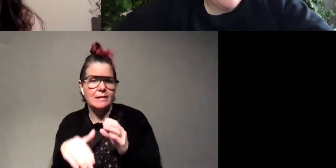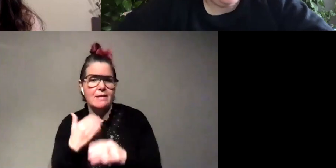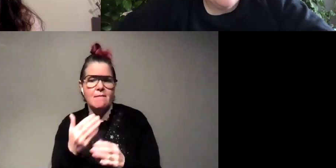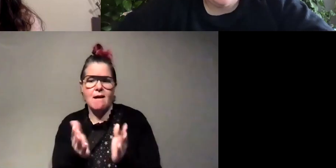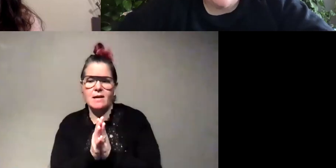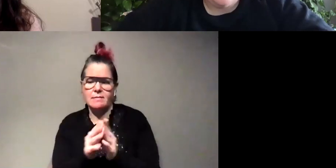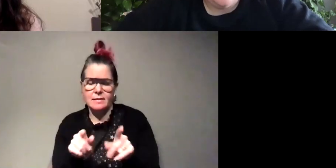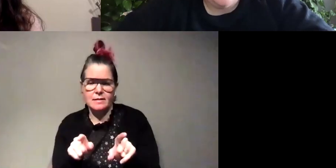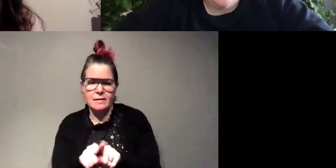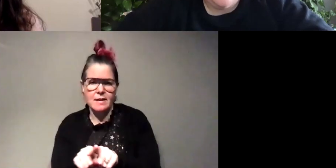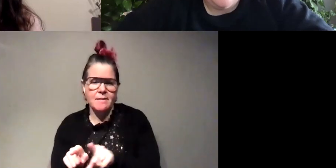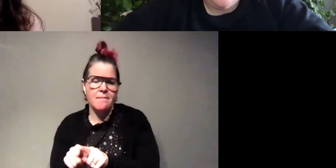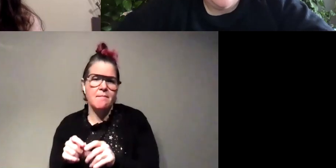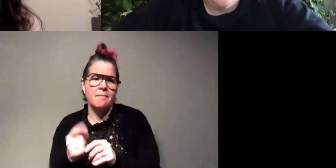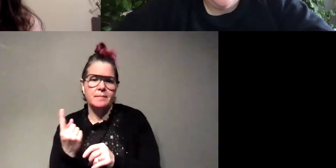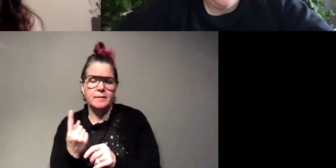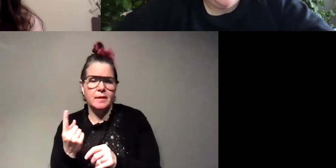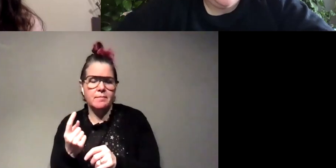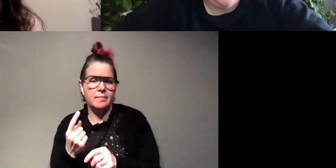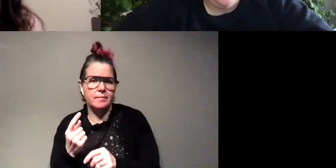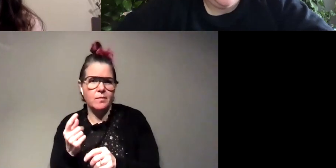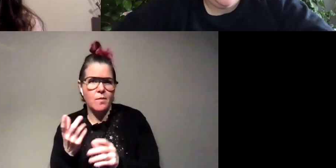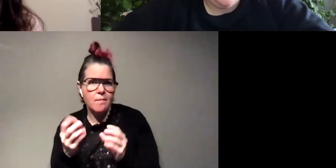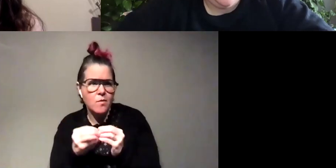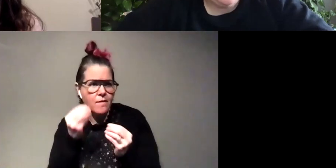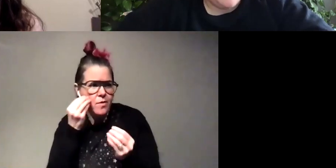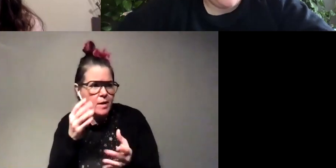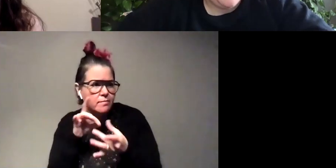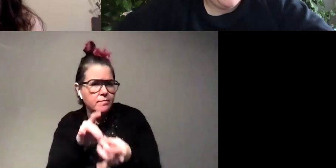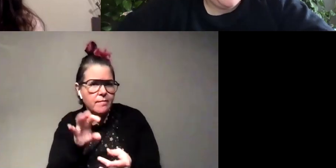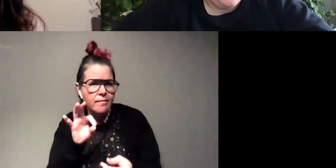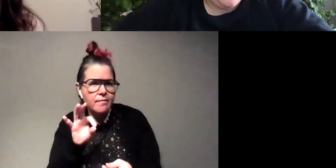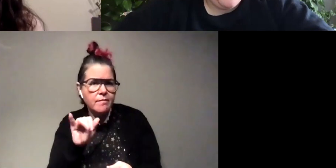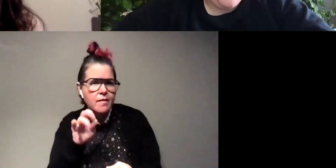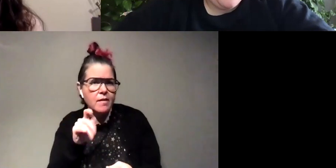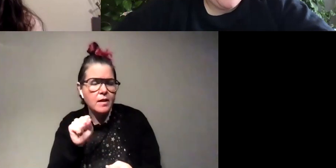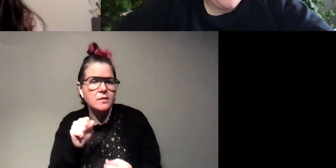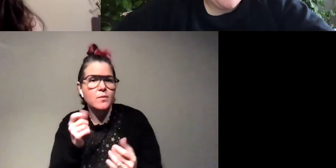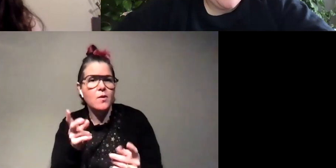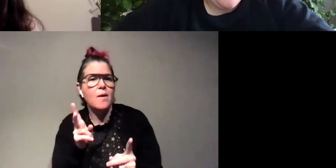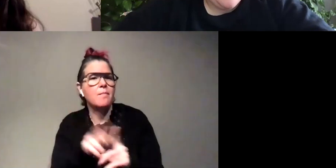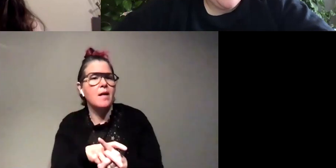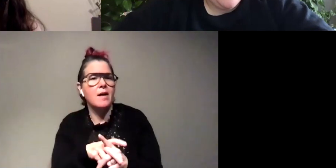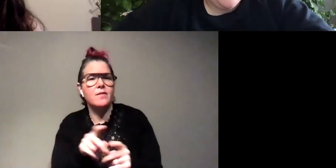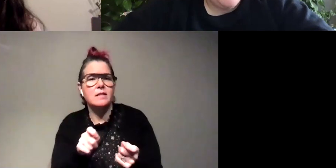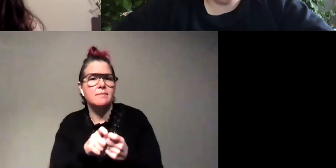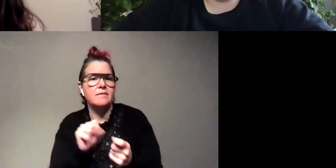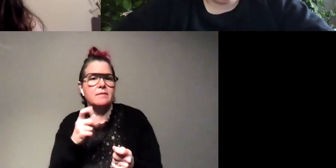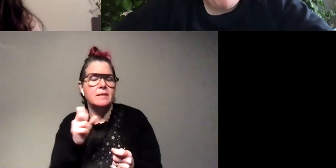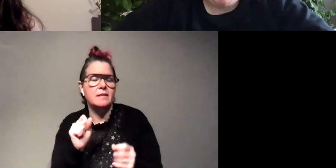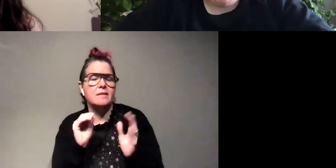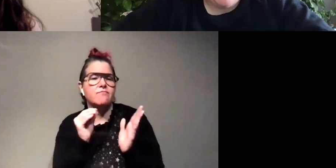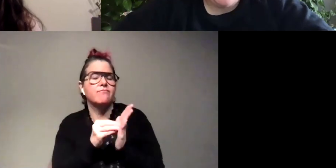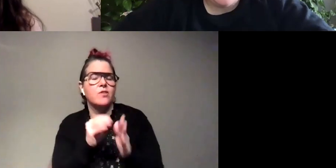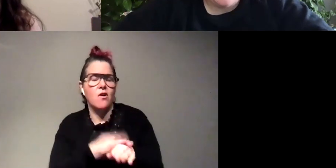um some people were trying to like get more information on fireflies so they were going to apply for this one species to be on the endangered species